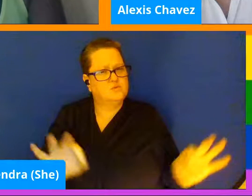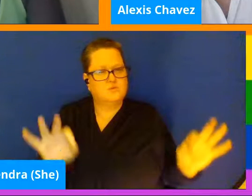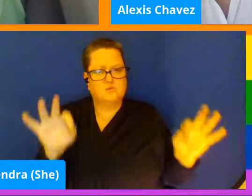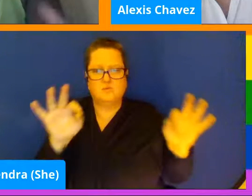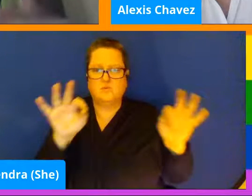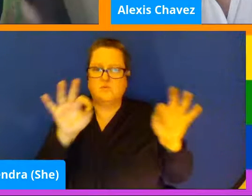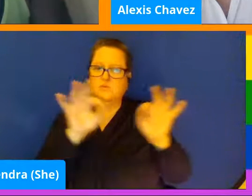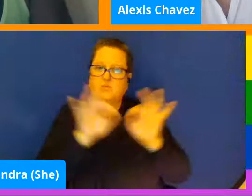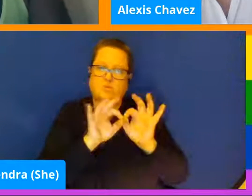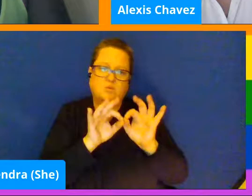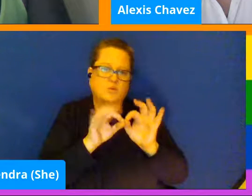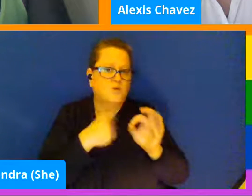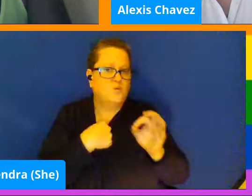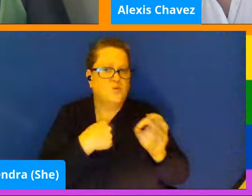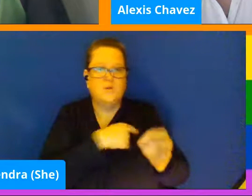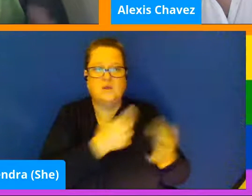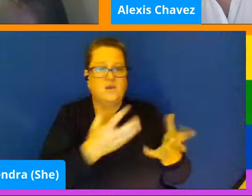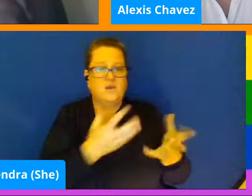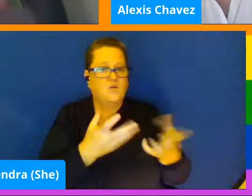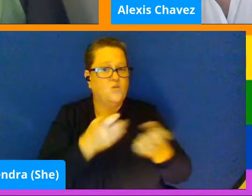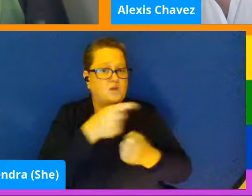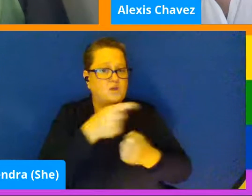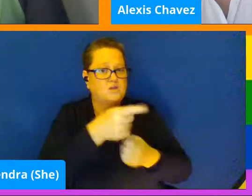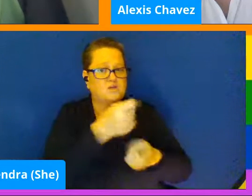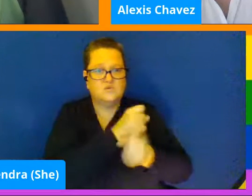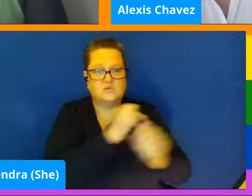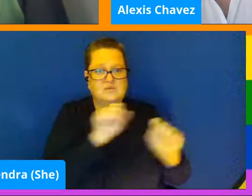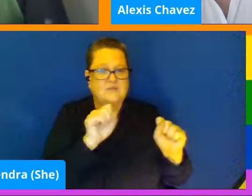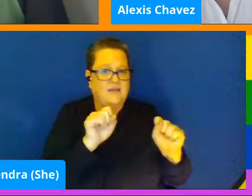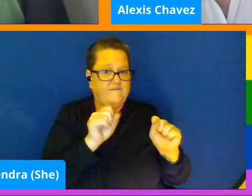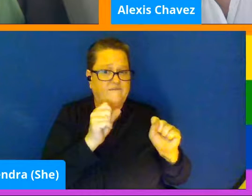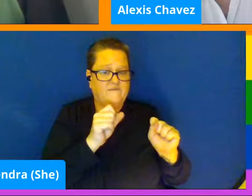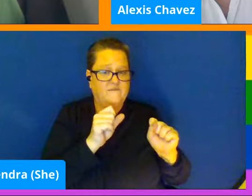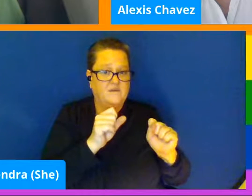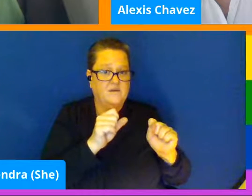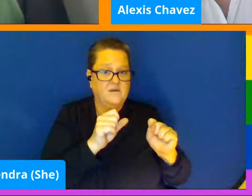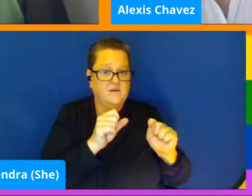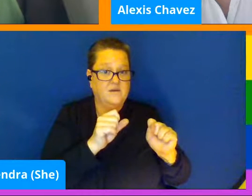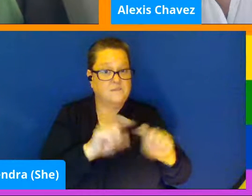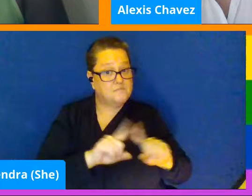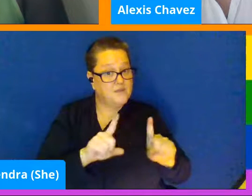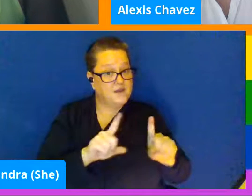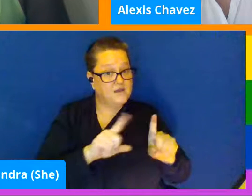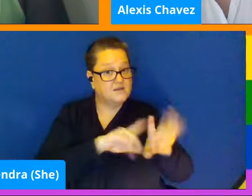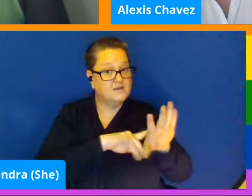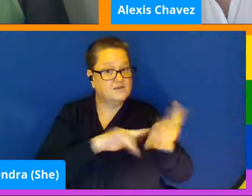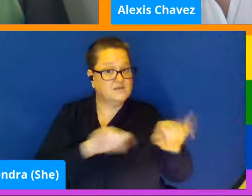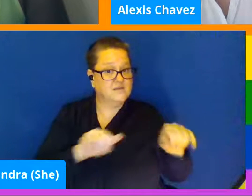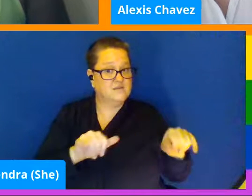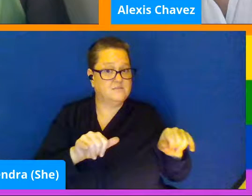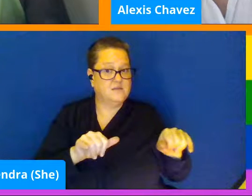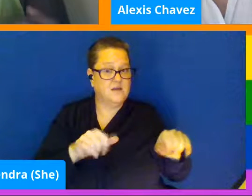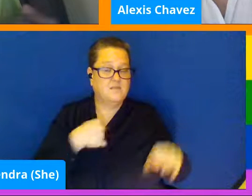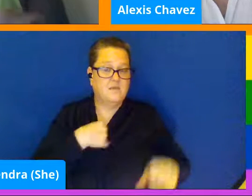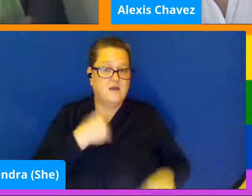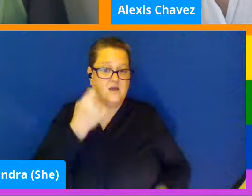you all to be safe. Um, but at the same time, um, I understand that